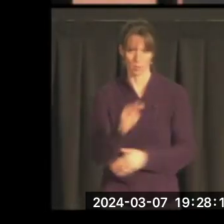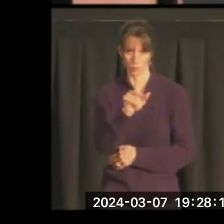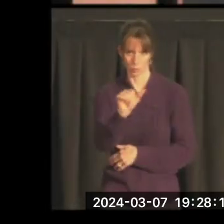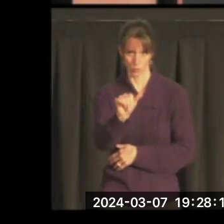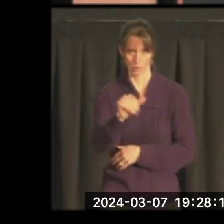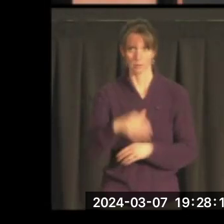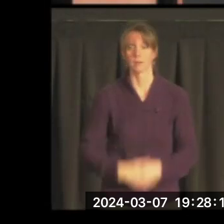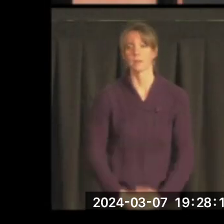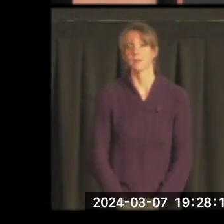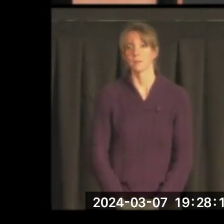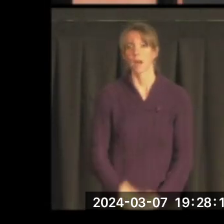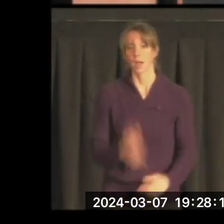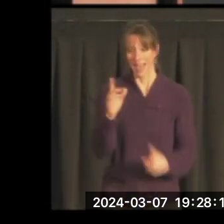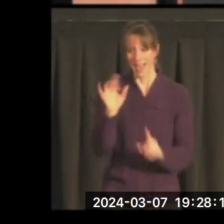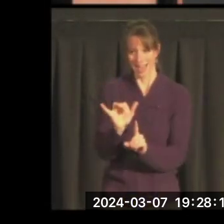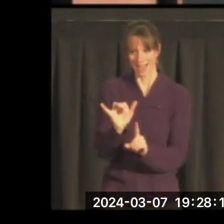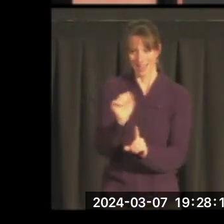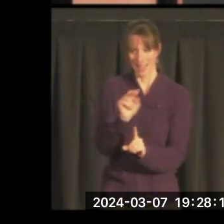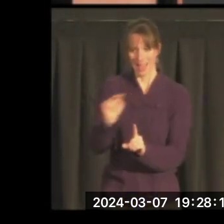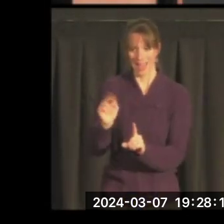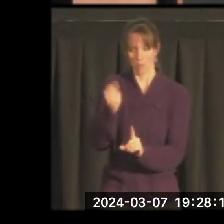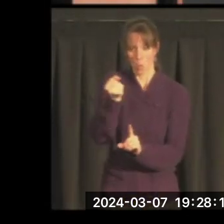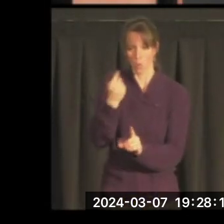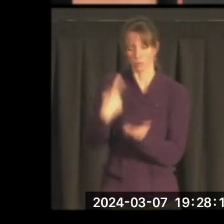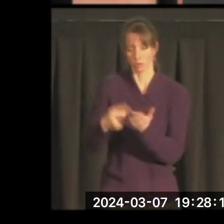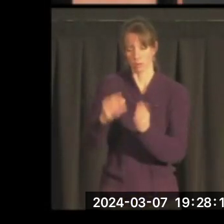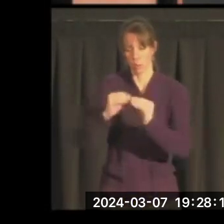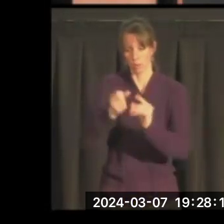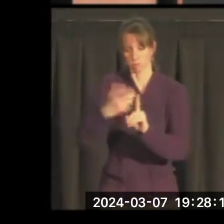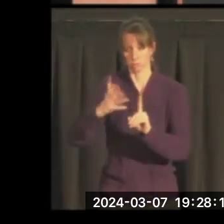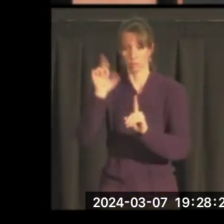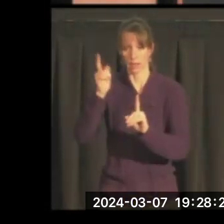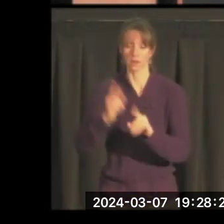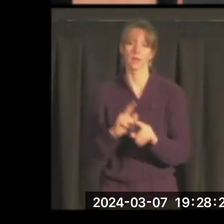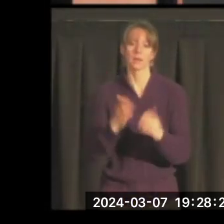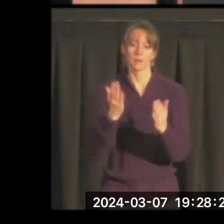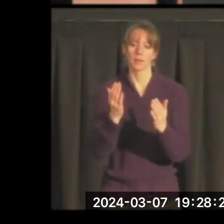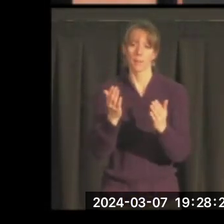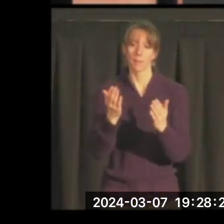And I'll say more, a little bit more about Anne shortly. But